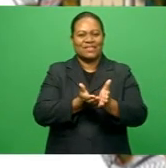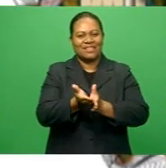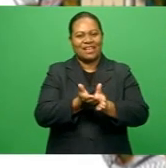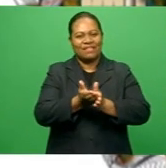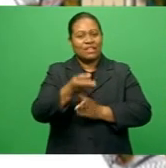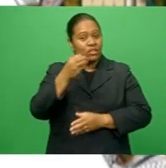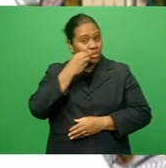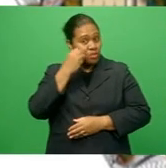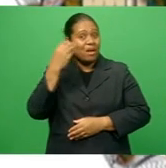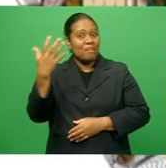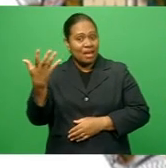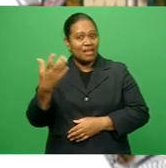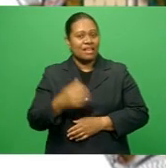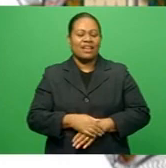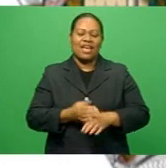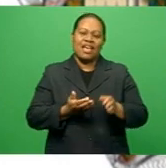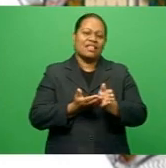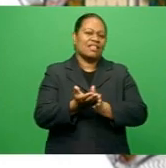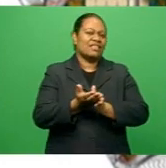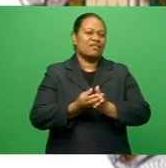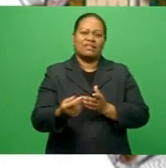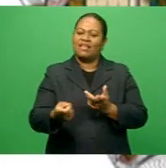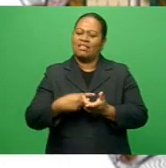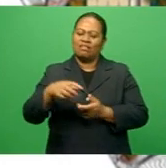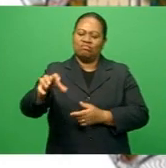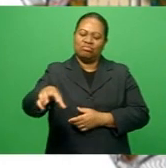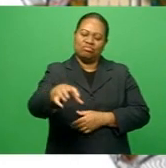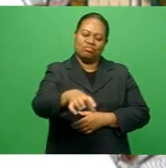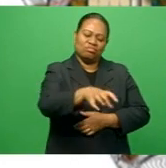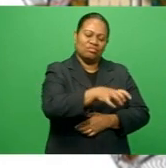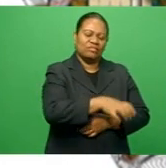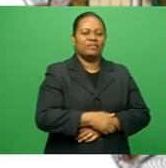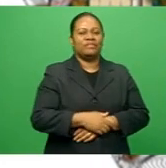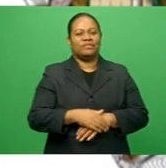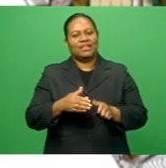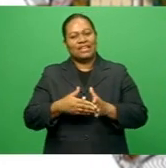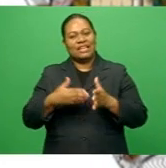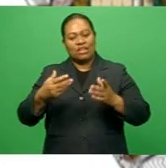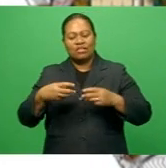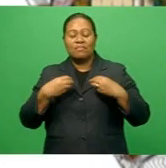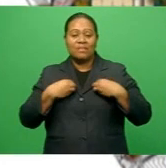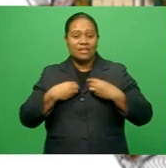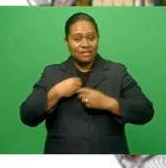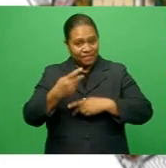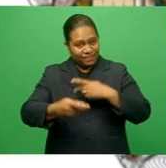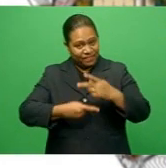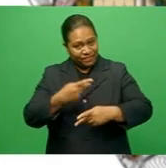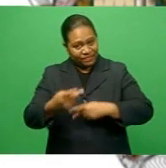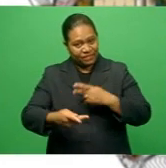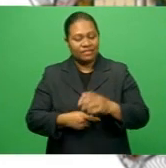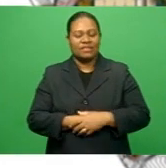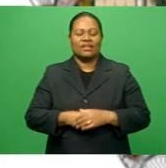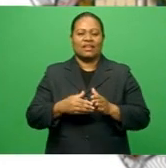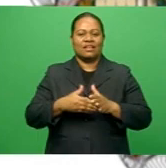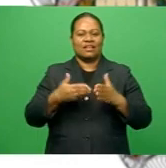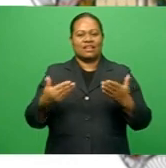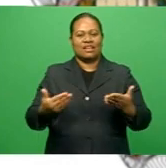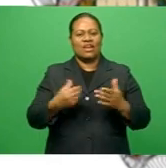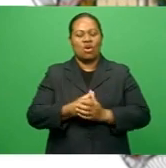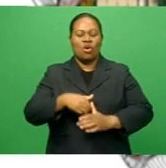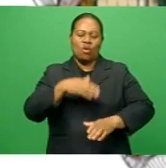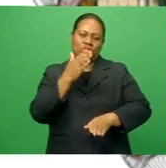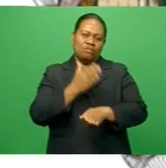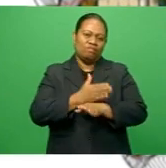supermarket and a serviced apartment. Fiji's bureau business process, rather, outsourcing industry, currently employs